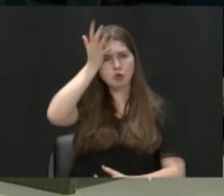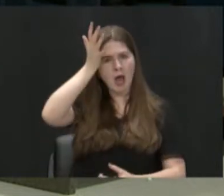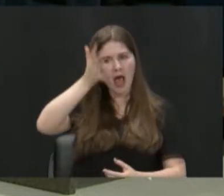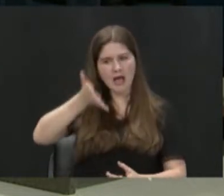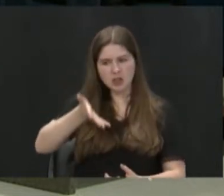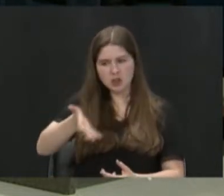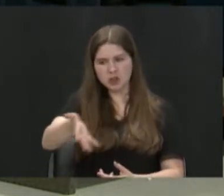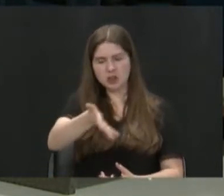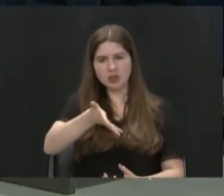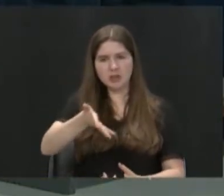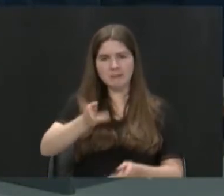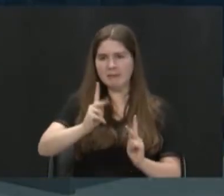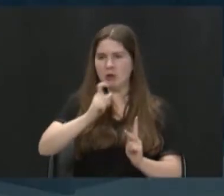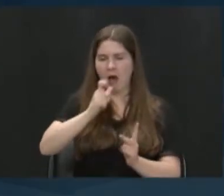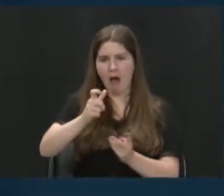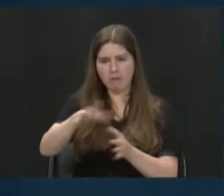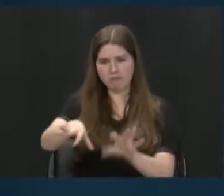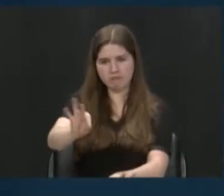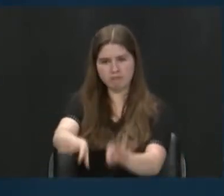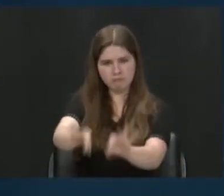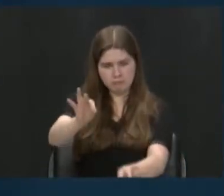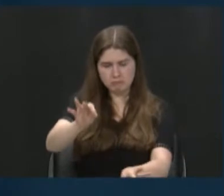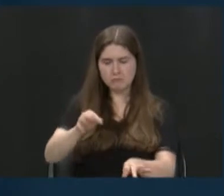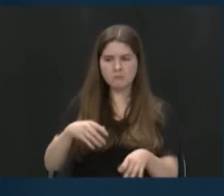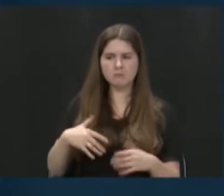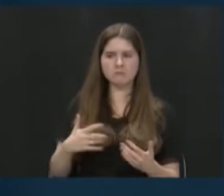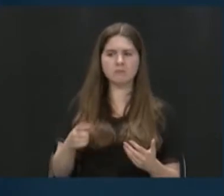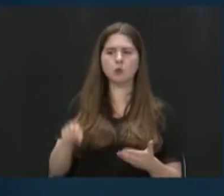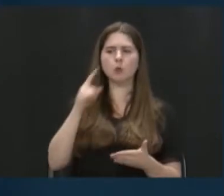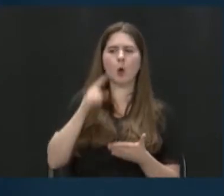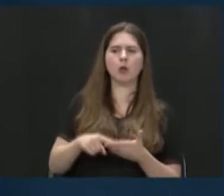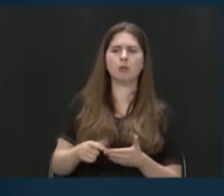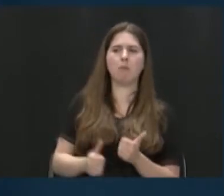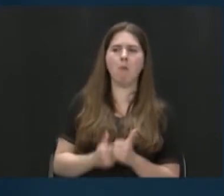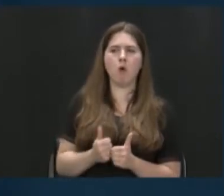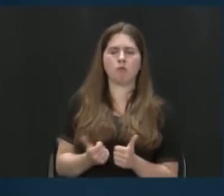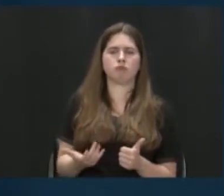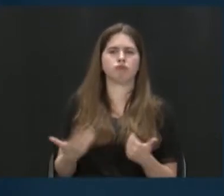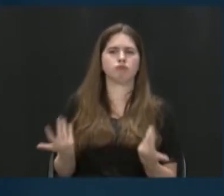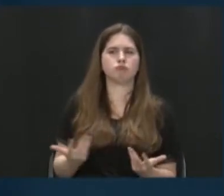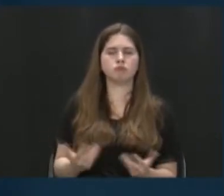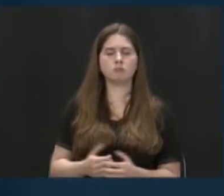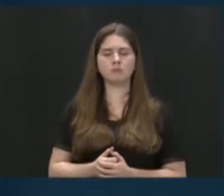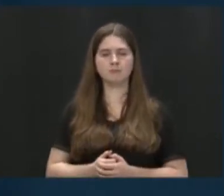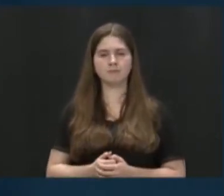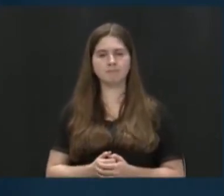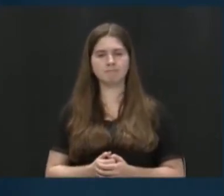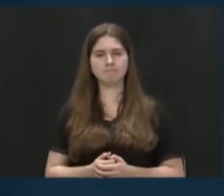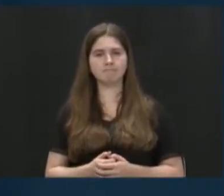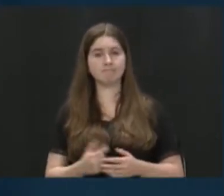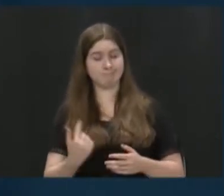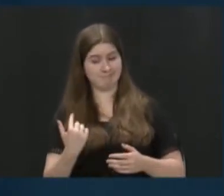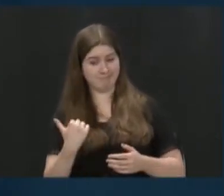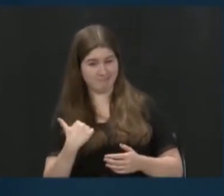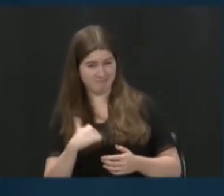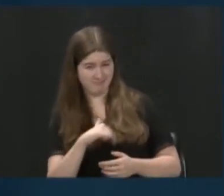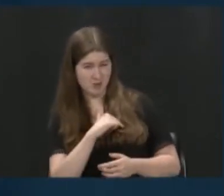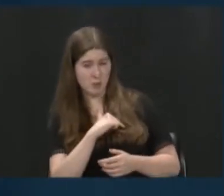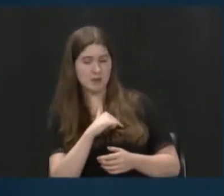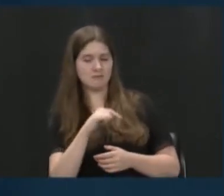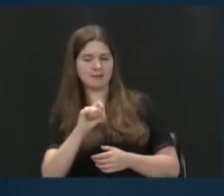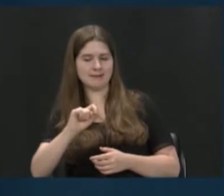neglected to properly care for, and what are the things you notice most? When we have done river cleanups,